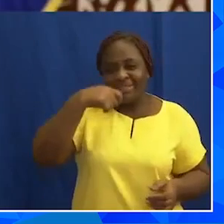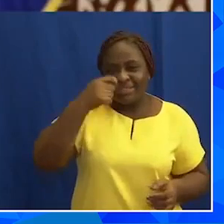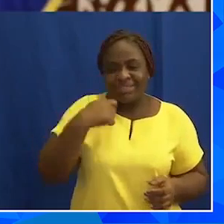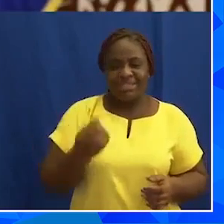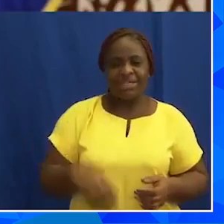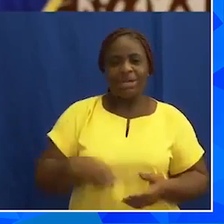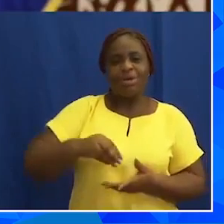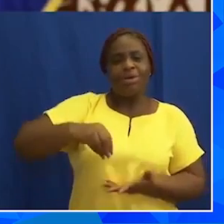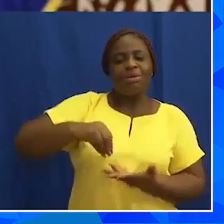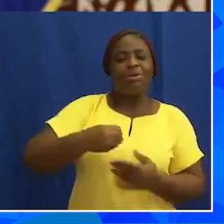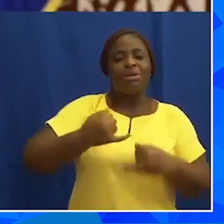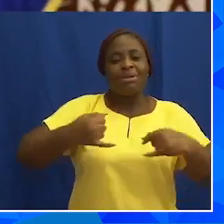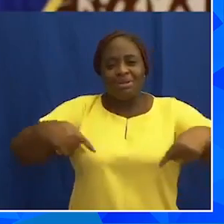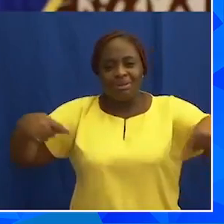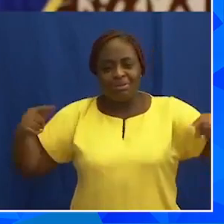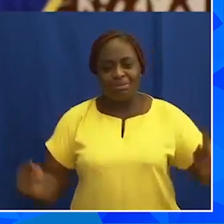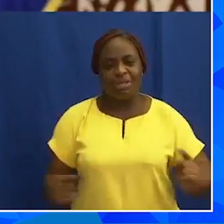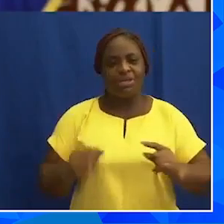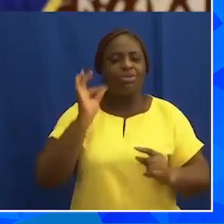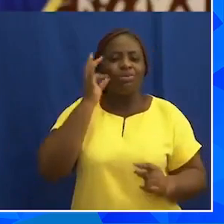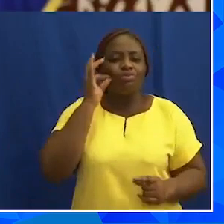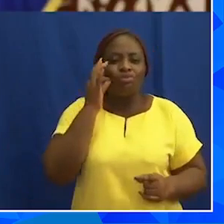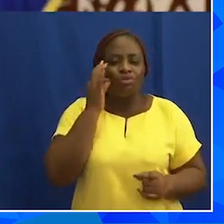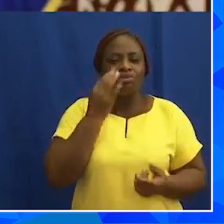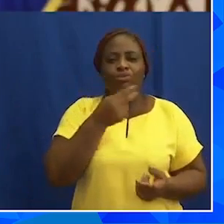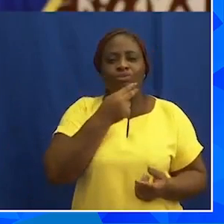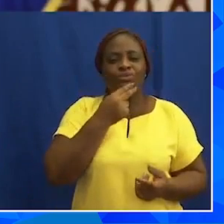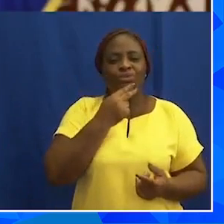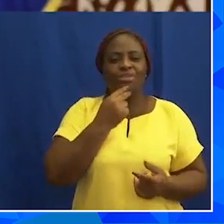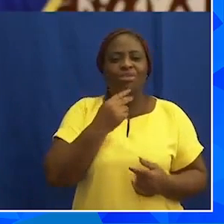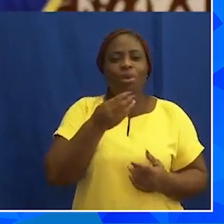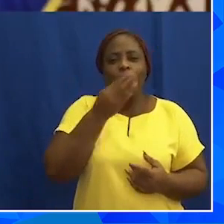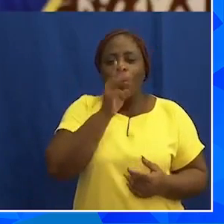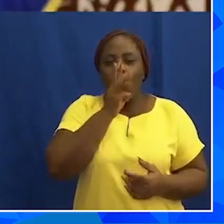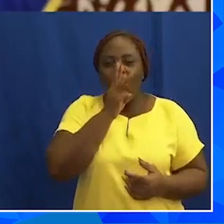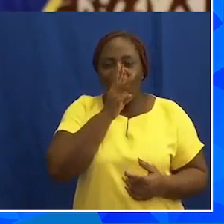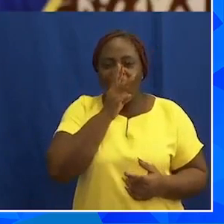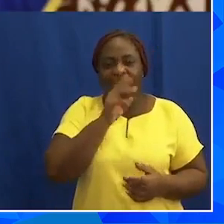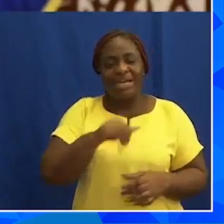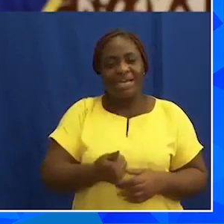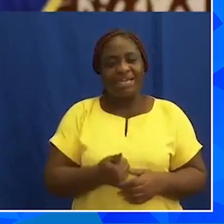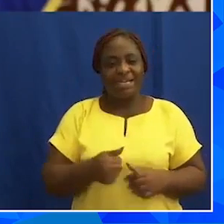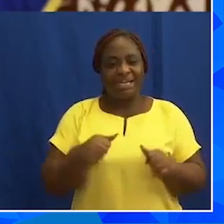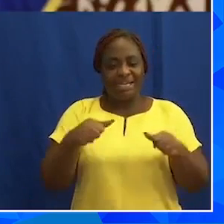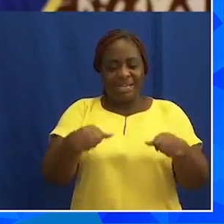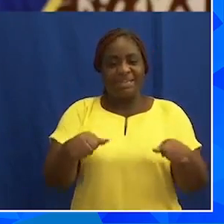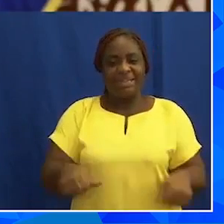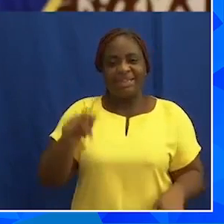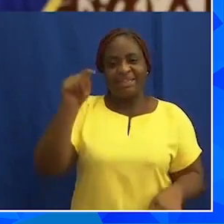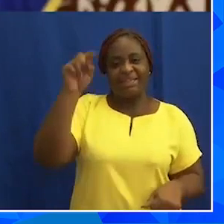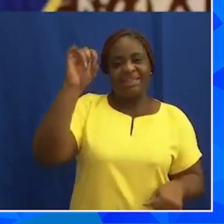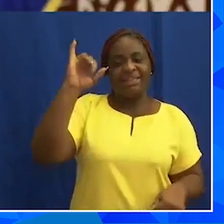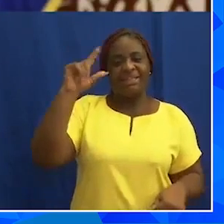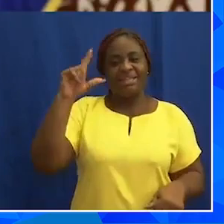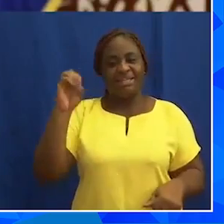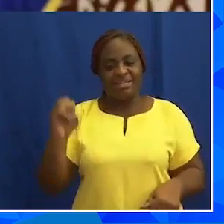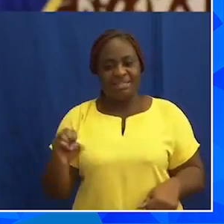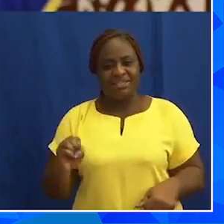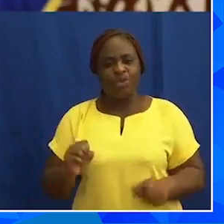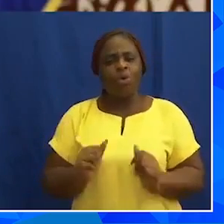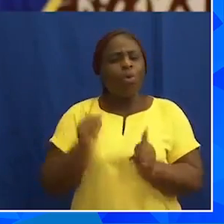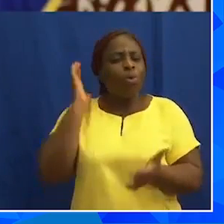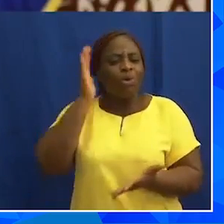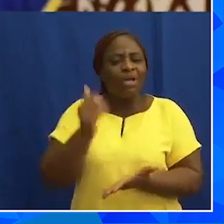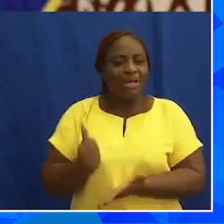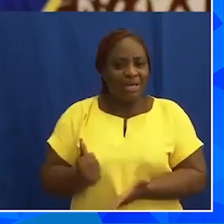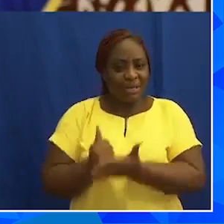pasta, fruit juice, bottled water, and ceramic tiles, and others, which with intensified